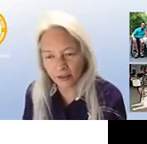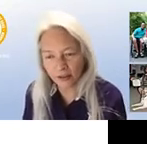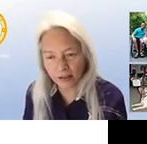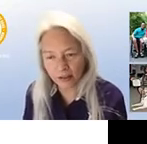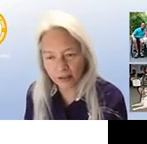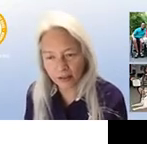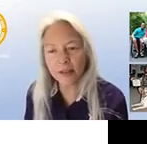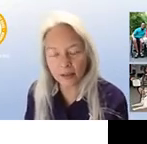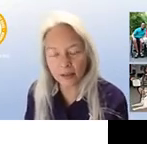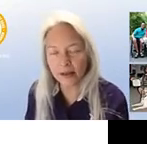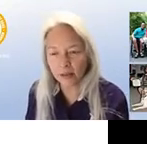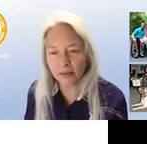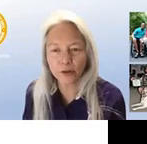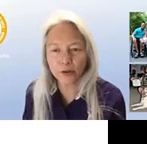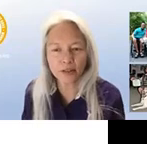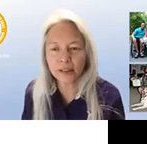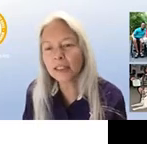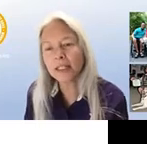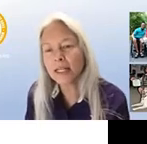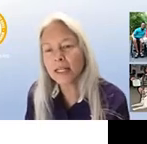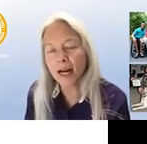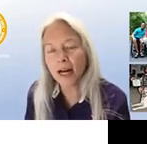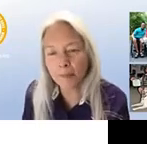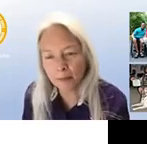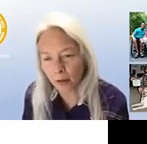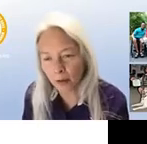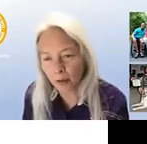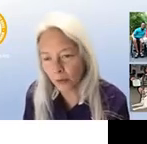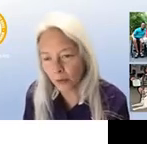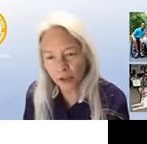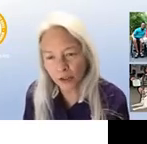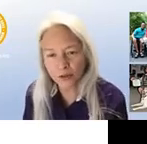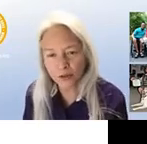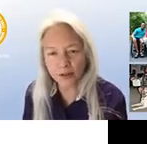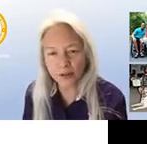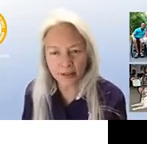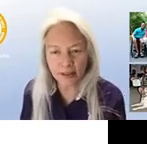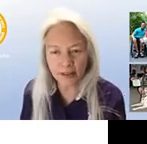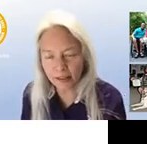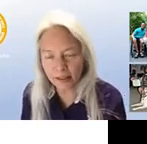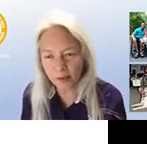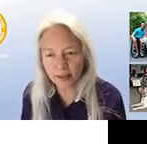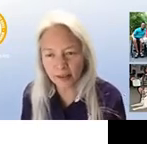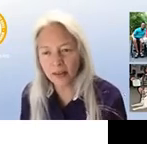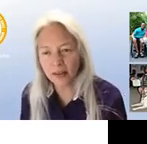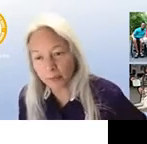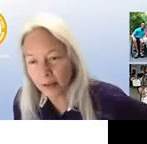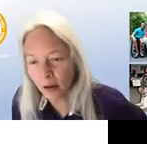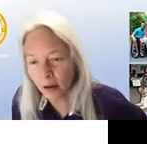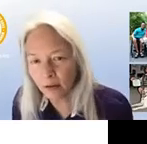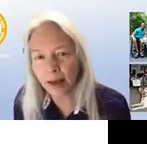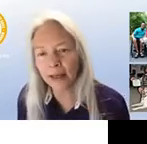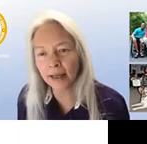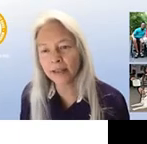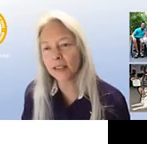service dog sunny who recently passed away unfortunately um they are both wheelchair users and sunny was helped both